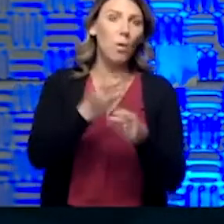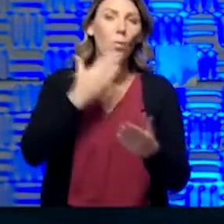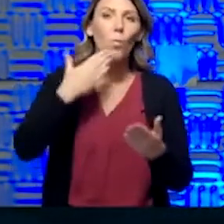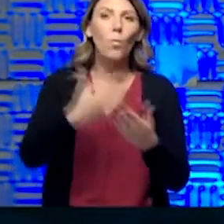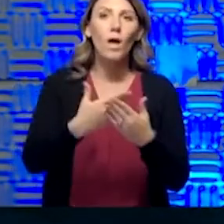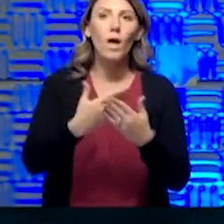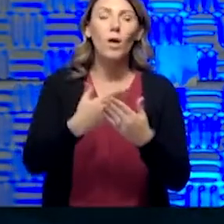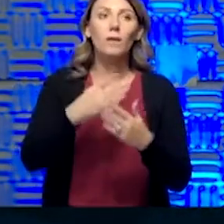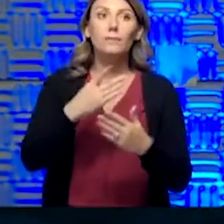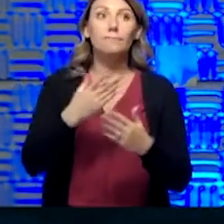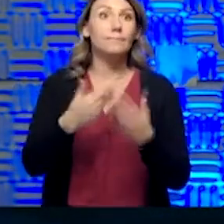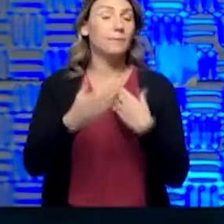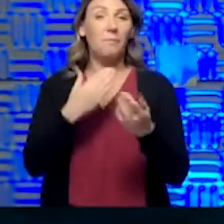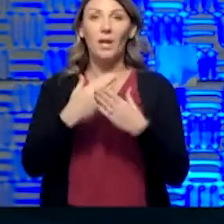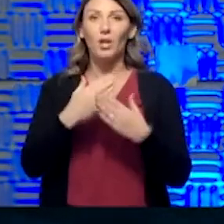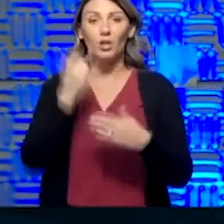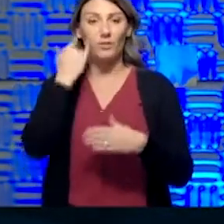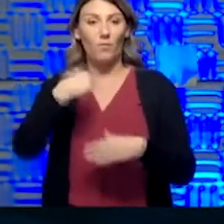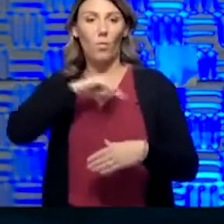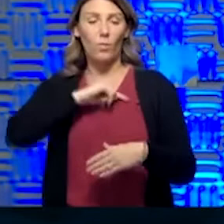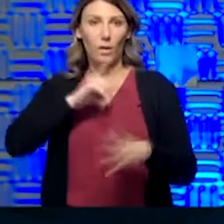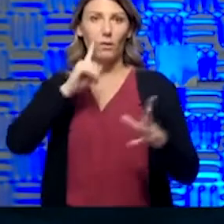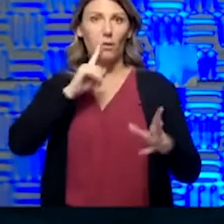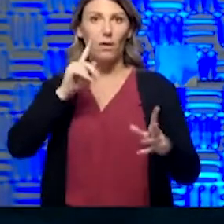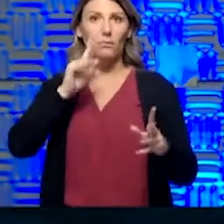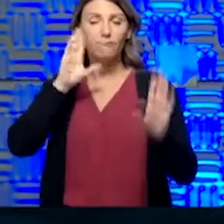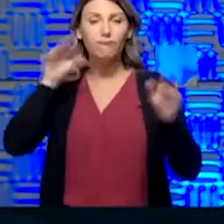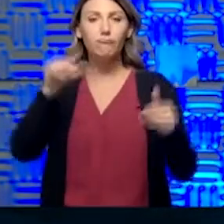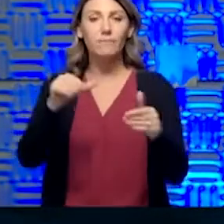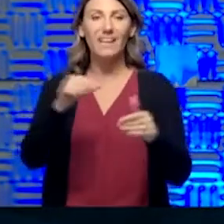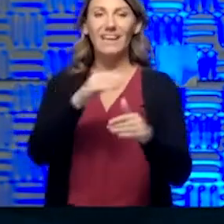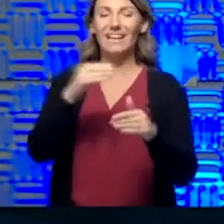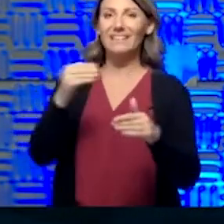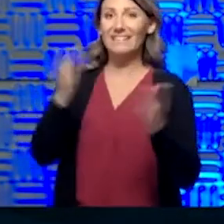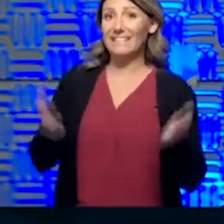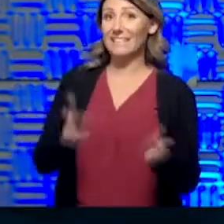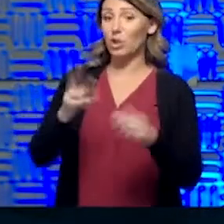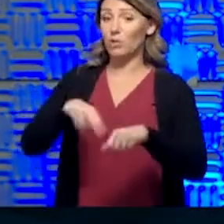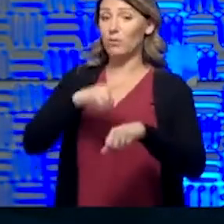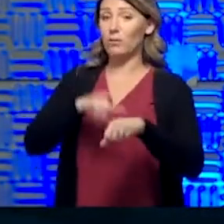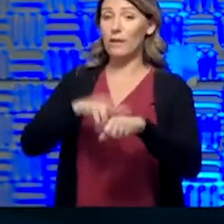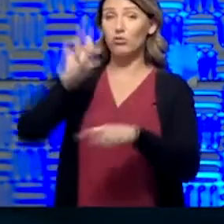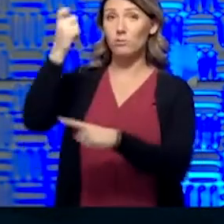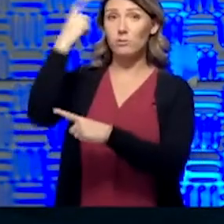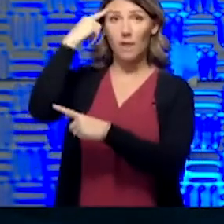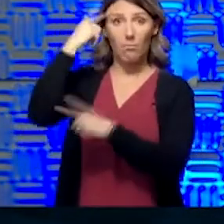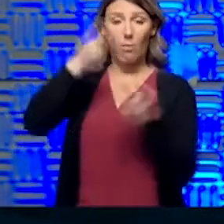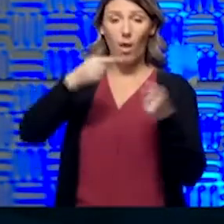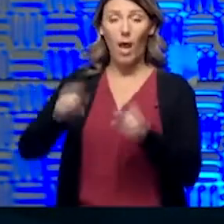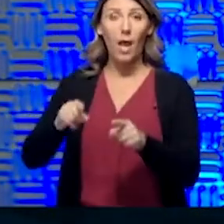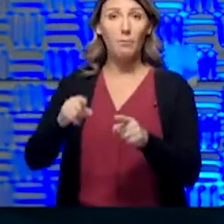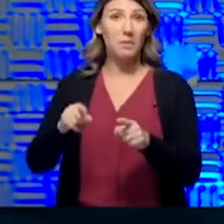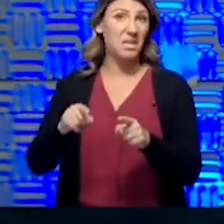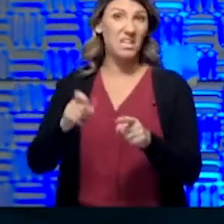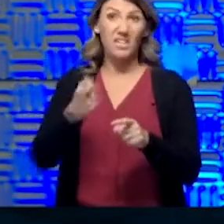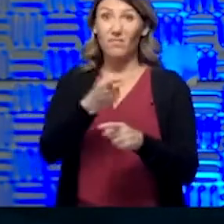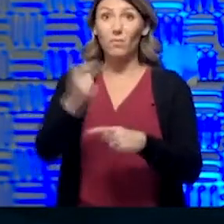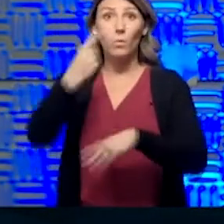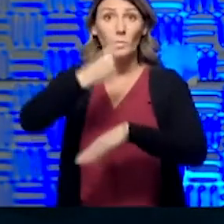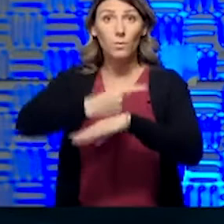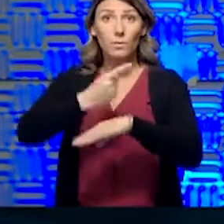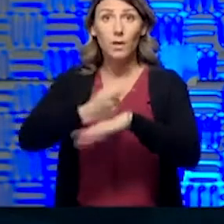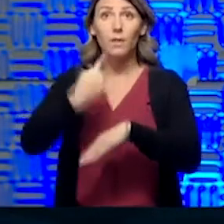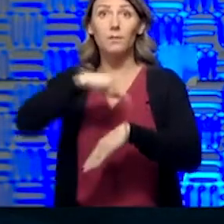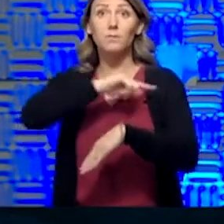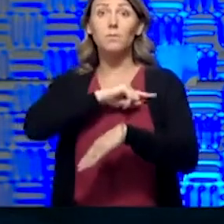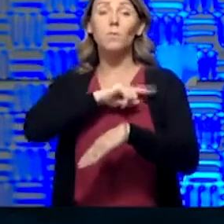and here the work in the nation's capital was done in a matter of days. We chose a program that,